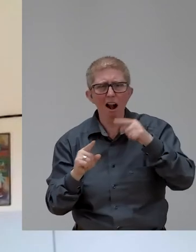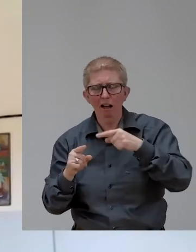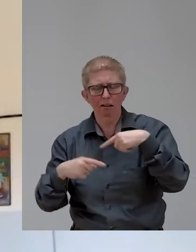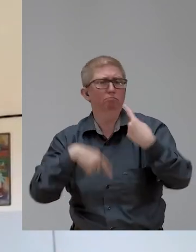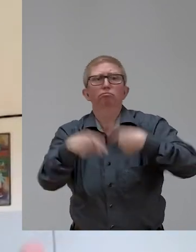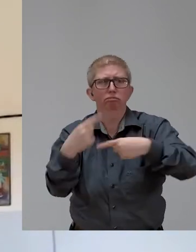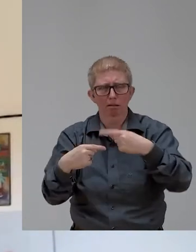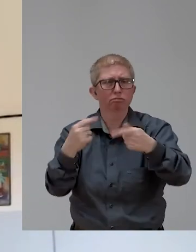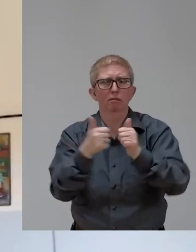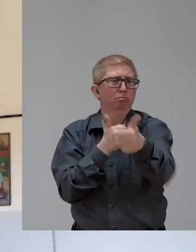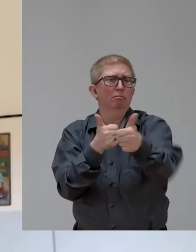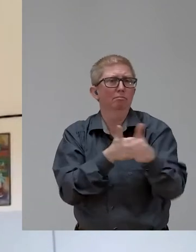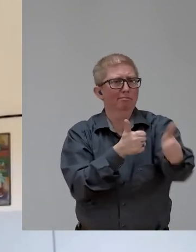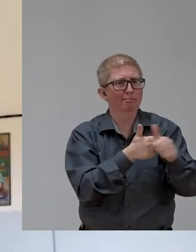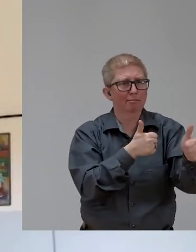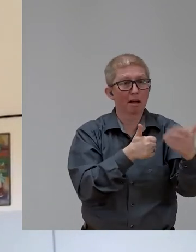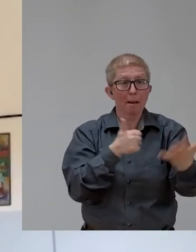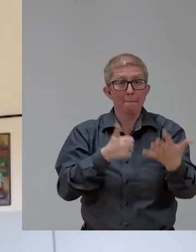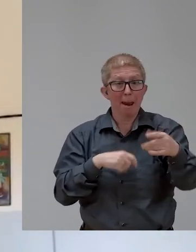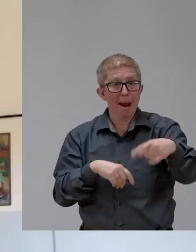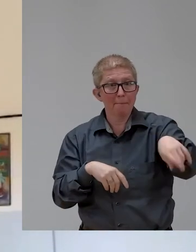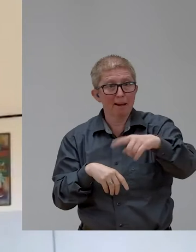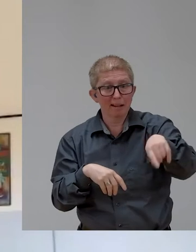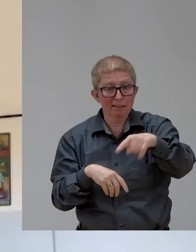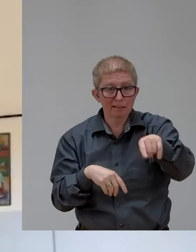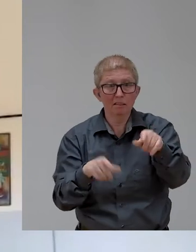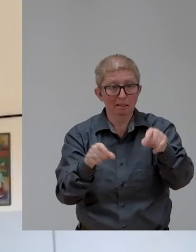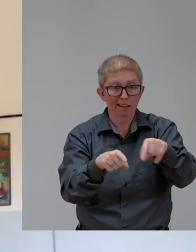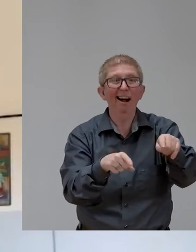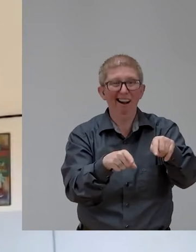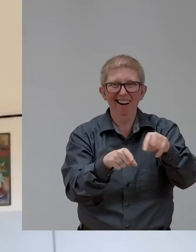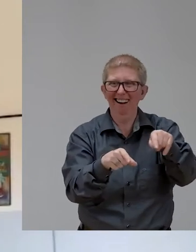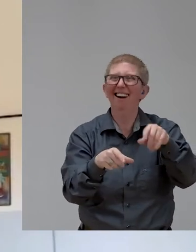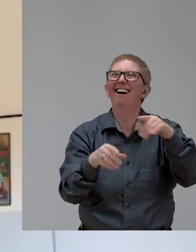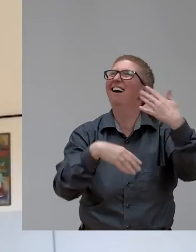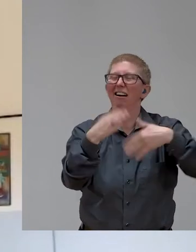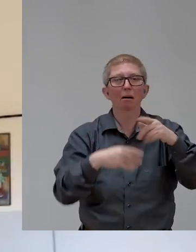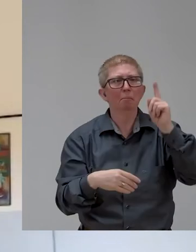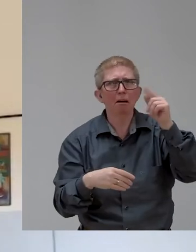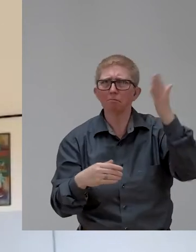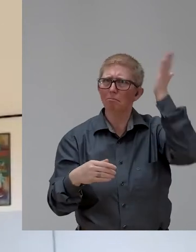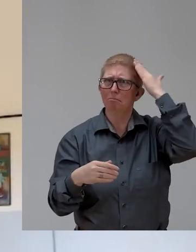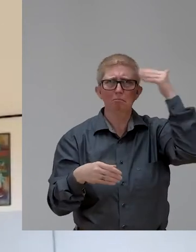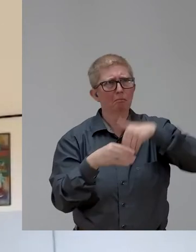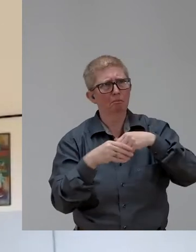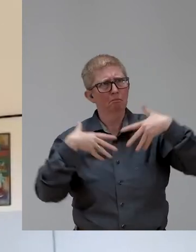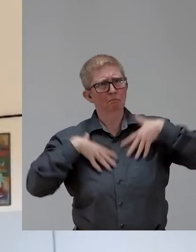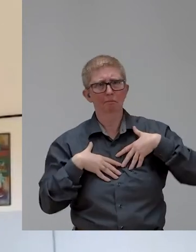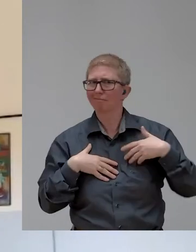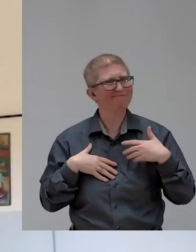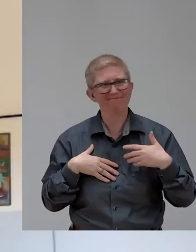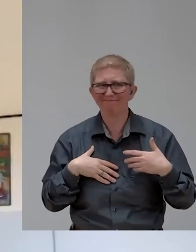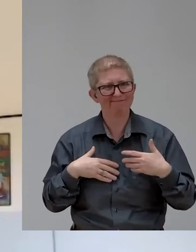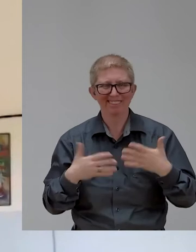access to online training. They weren't really invested in it because they were seen as collateral out there in the world around us. This newfound respect